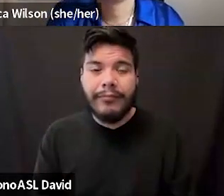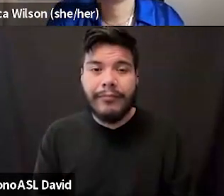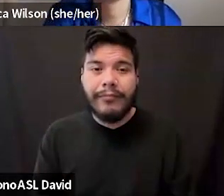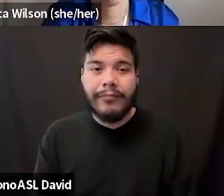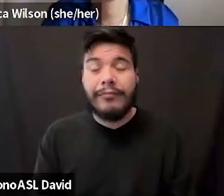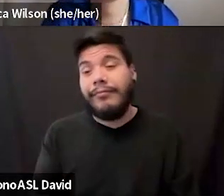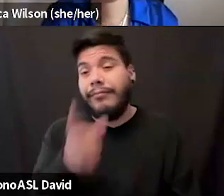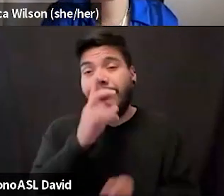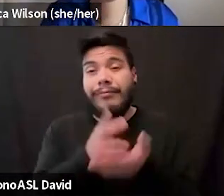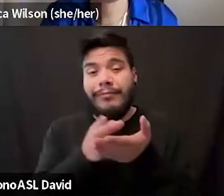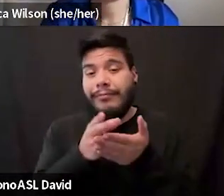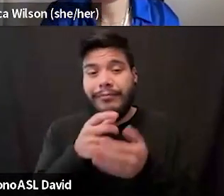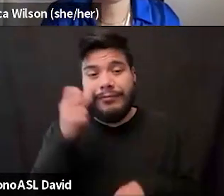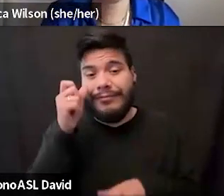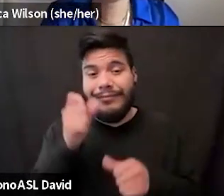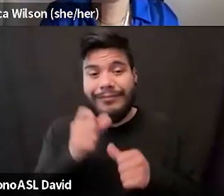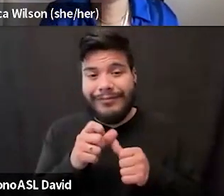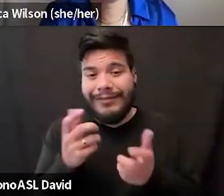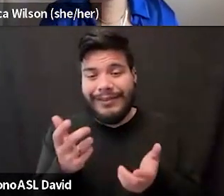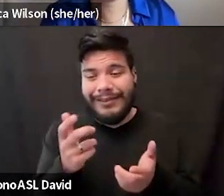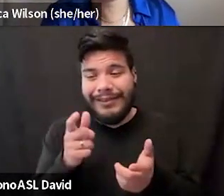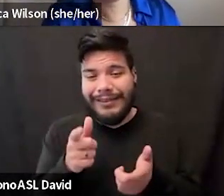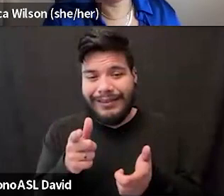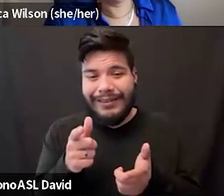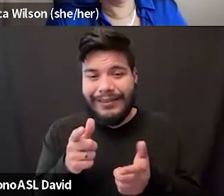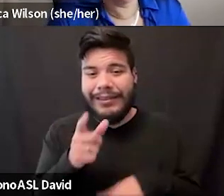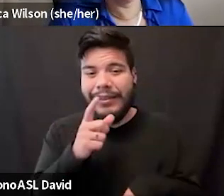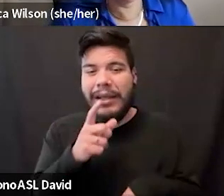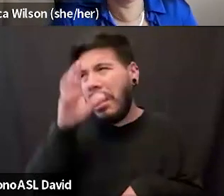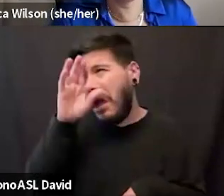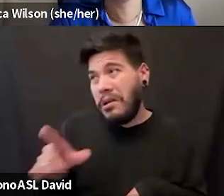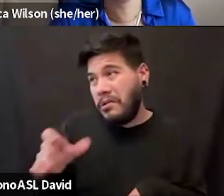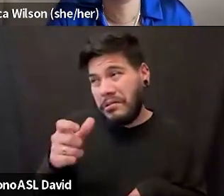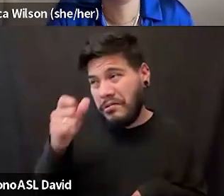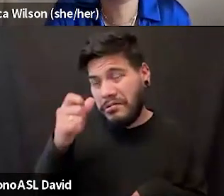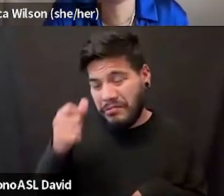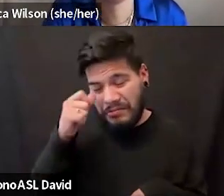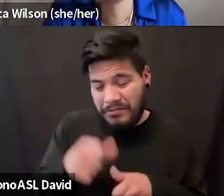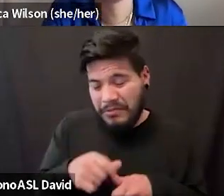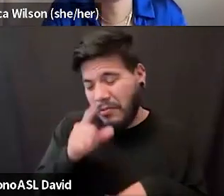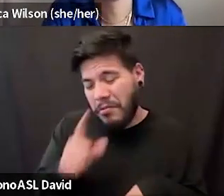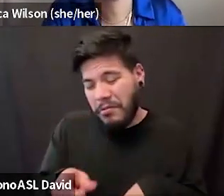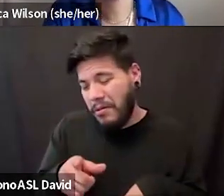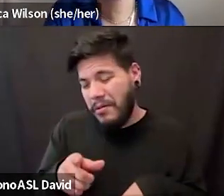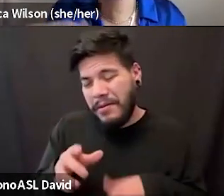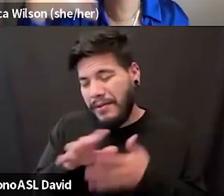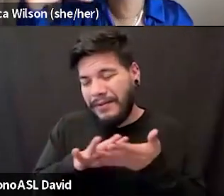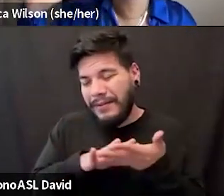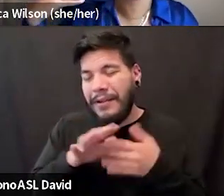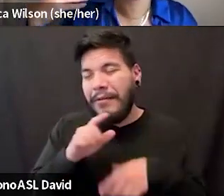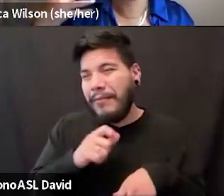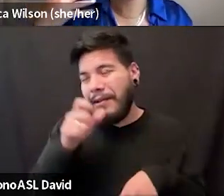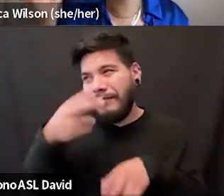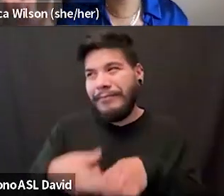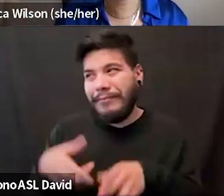Honestly, I don't remember this. I knew you wouldn't. It was very subtle. I'm not going to name the person, but it was